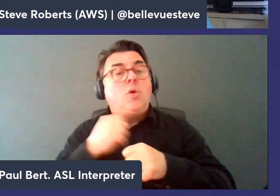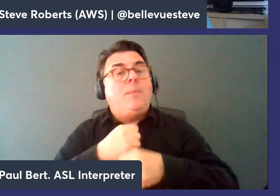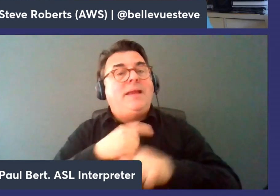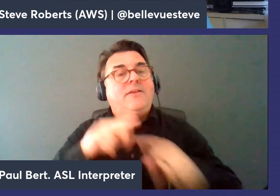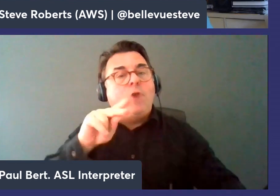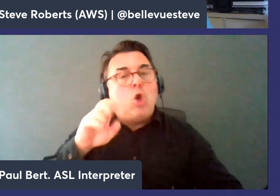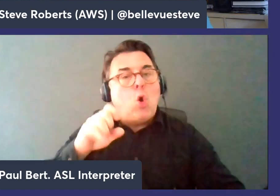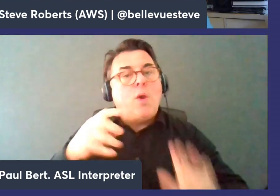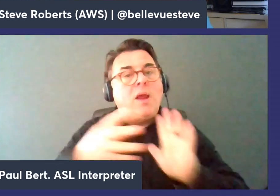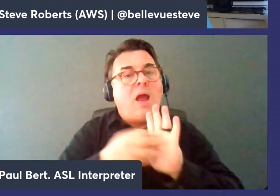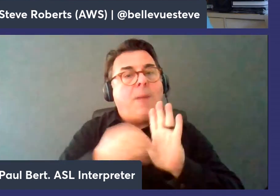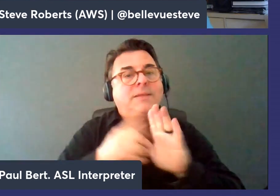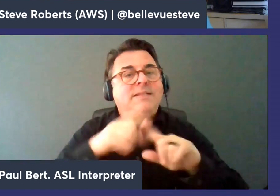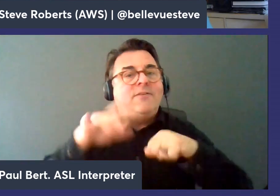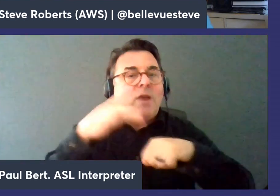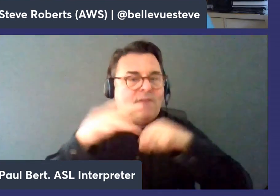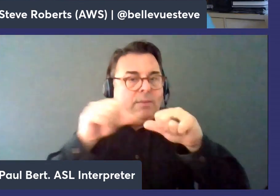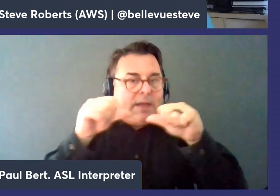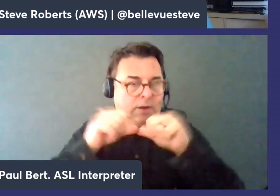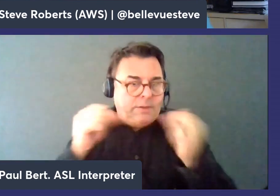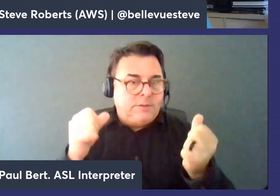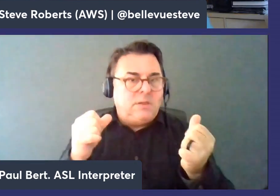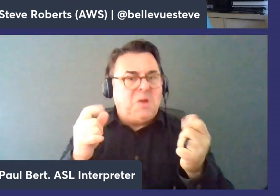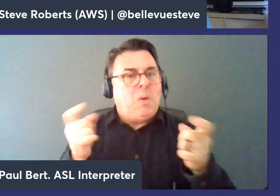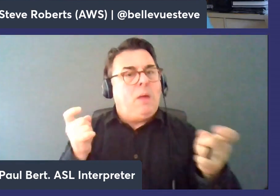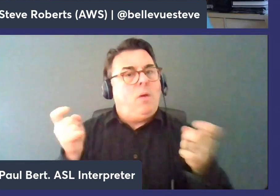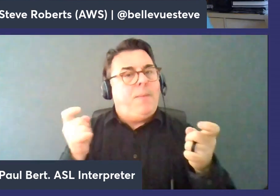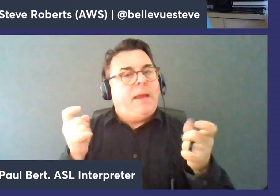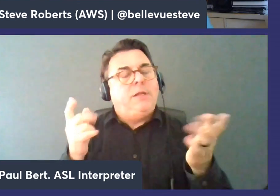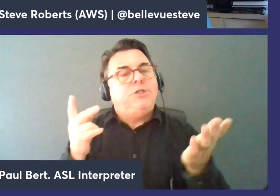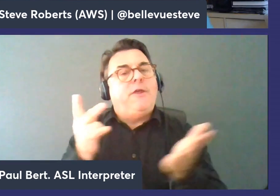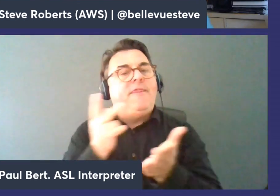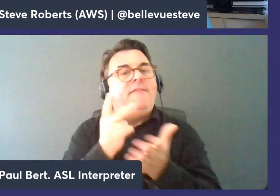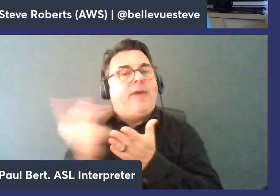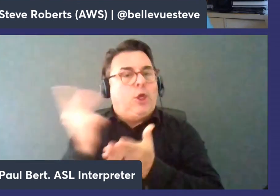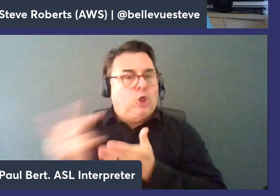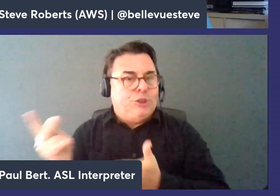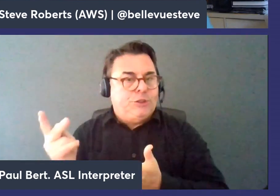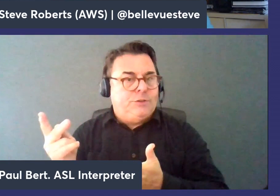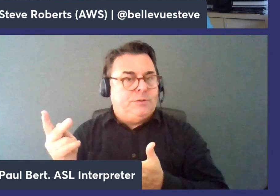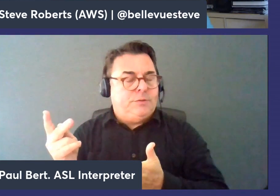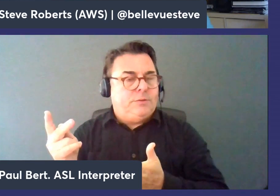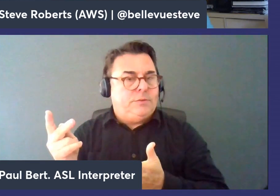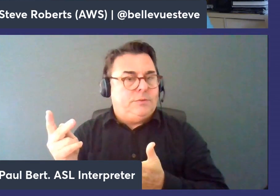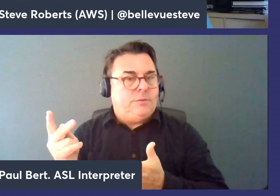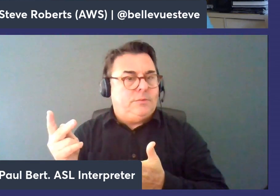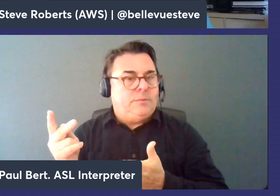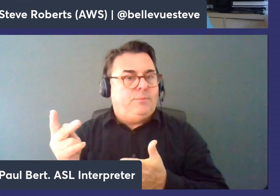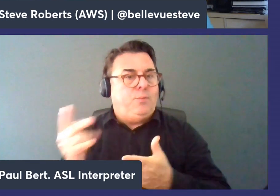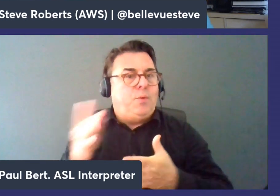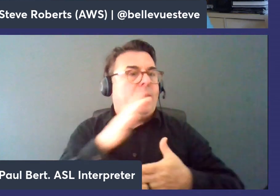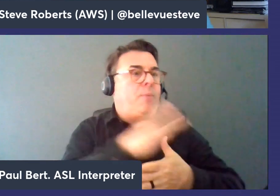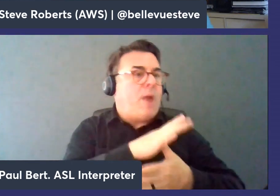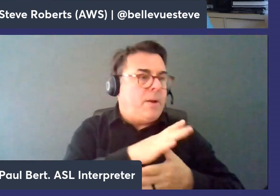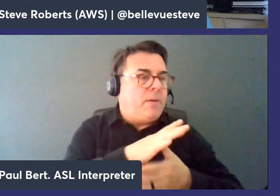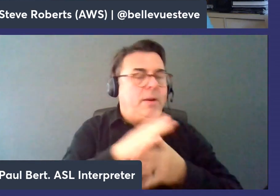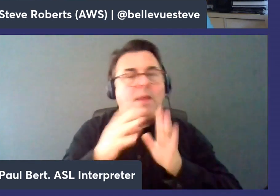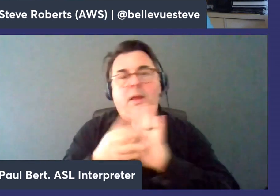and replicas across different availability zones and we will manage the failovers uh you know between uh between the primary and the replicas